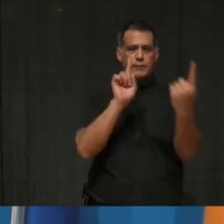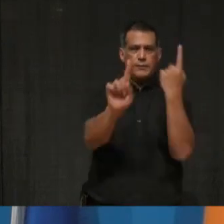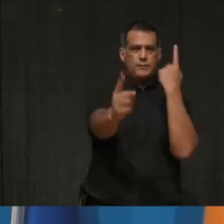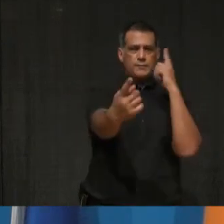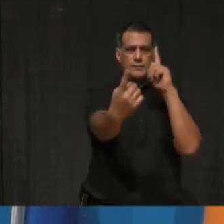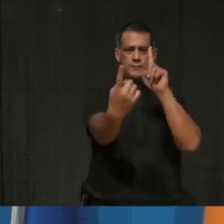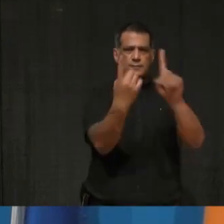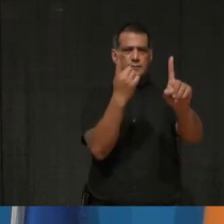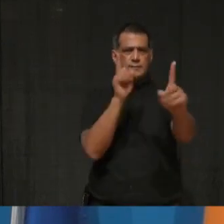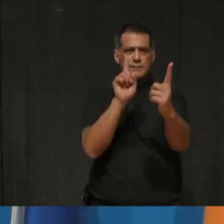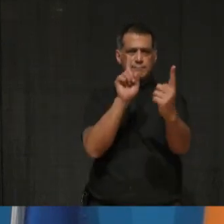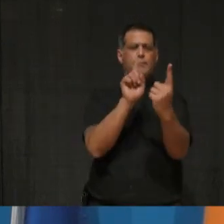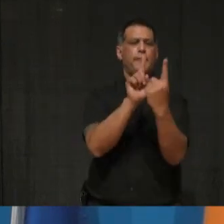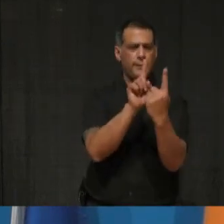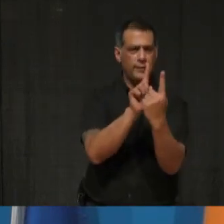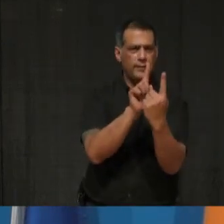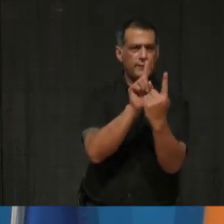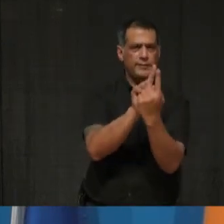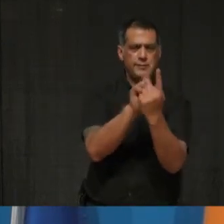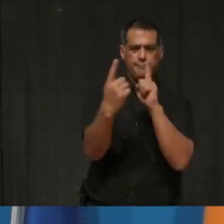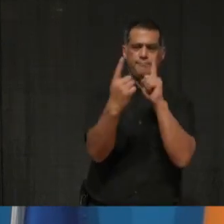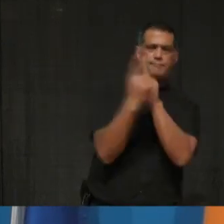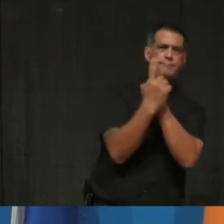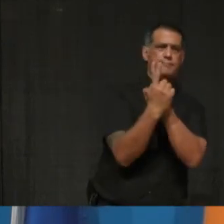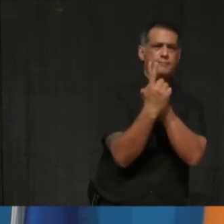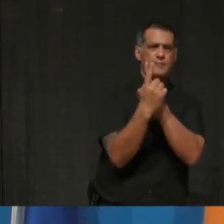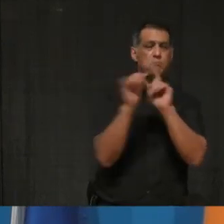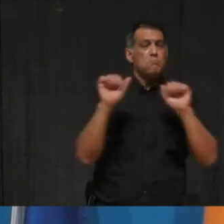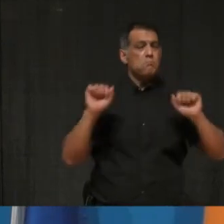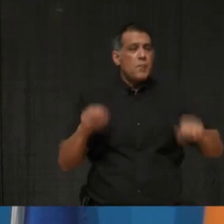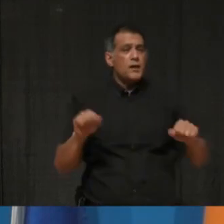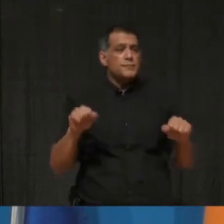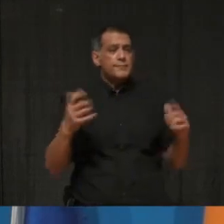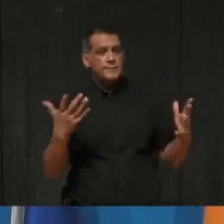potentially, uh, know, tighter restrictions in those facilities.